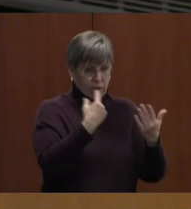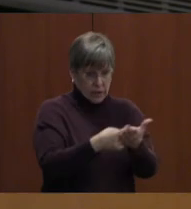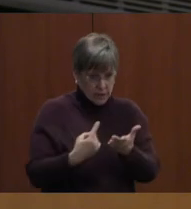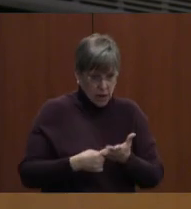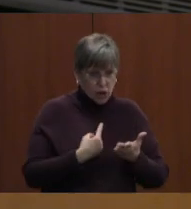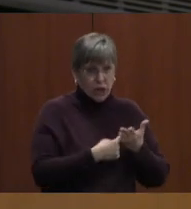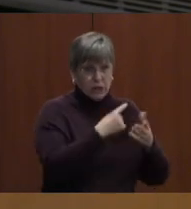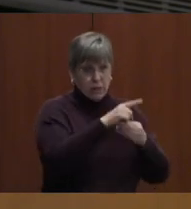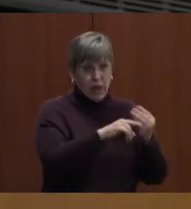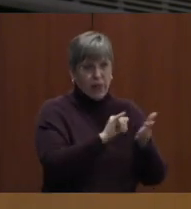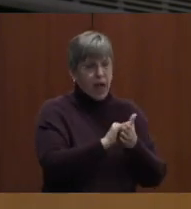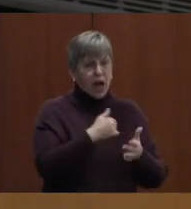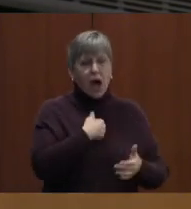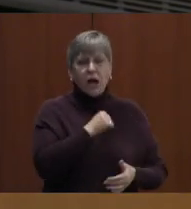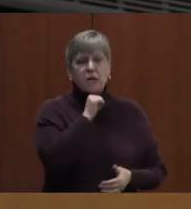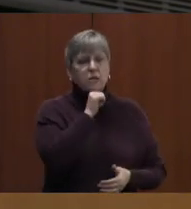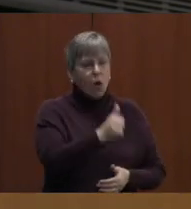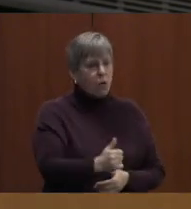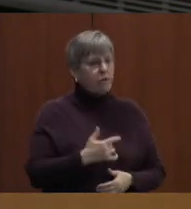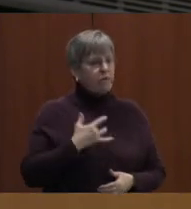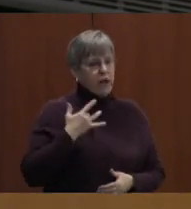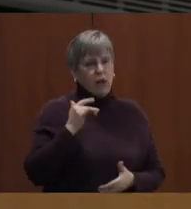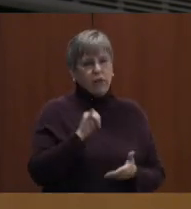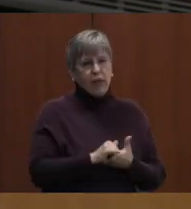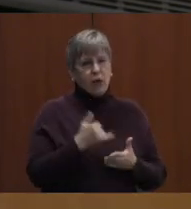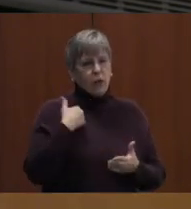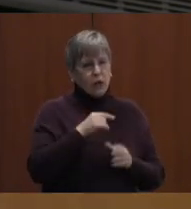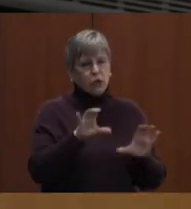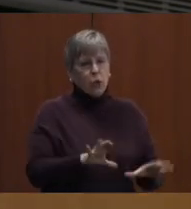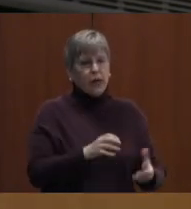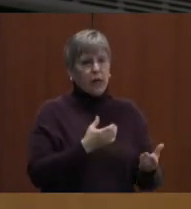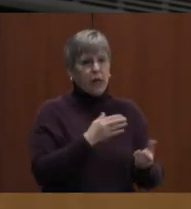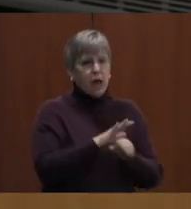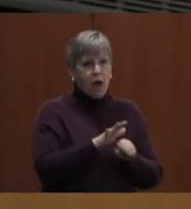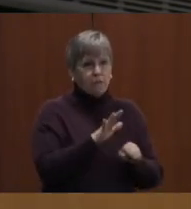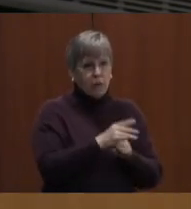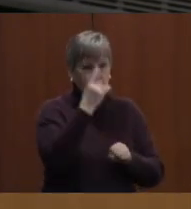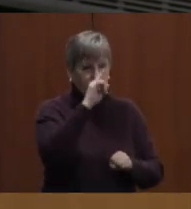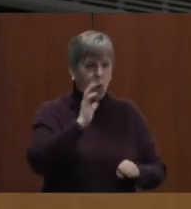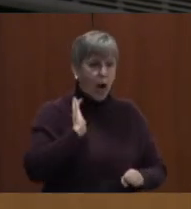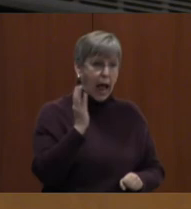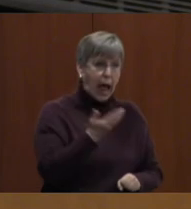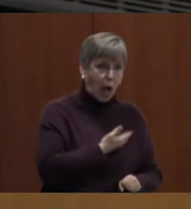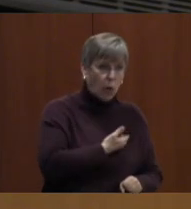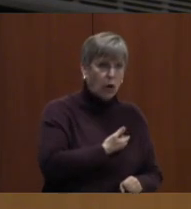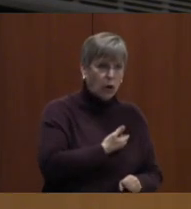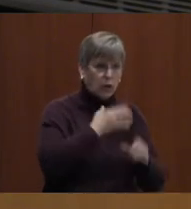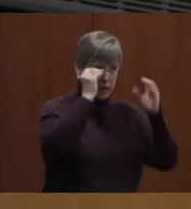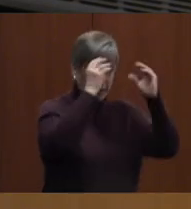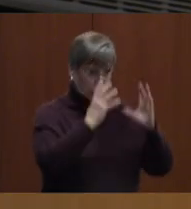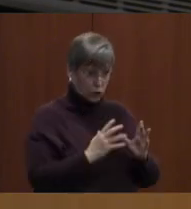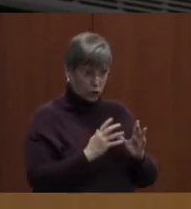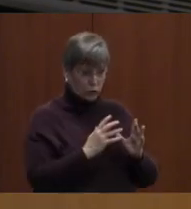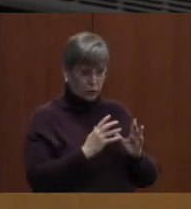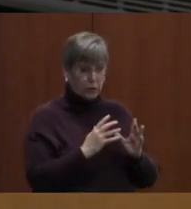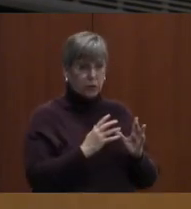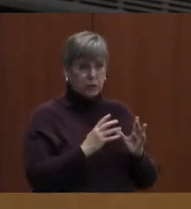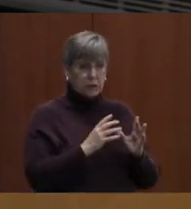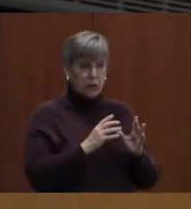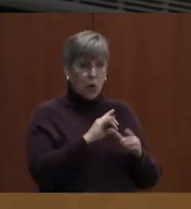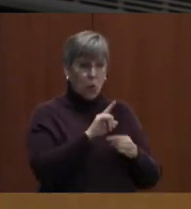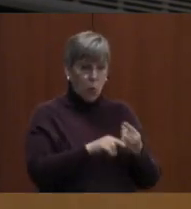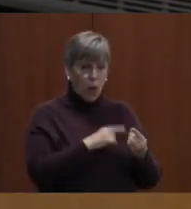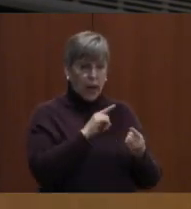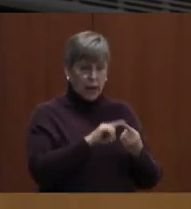about that. Because I just don't feel like we are doing enough for our teachers when it comes to